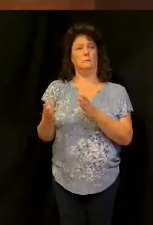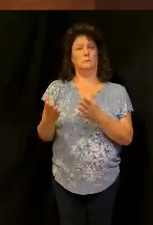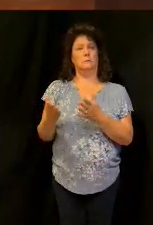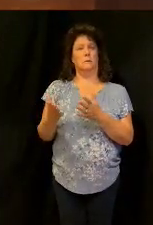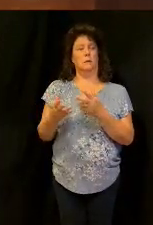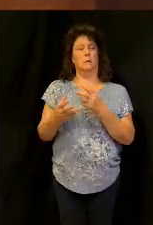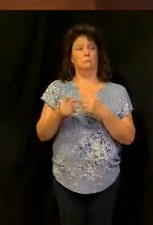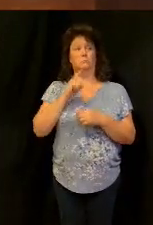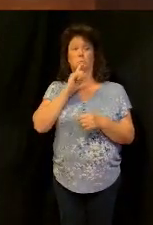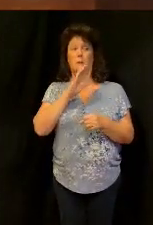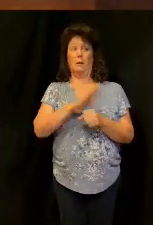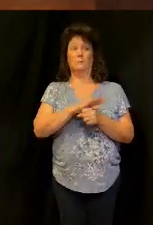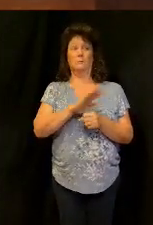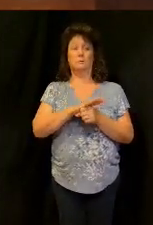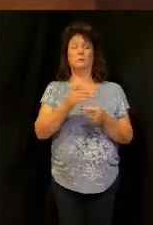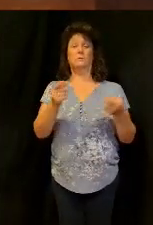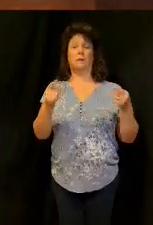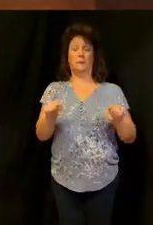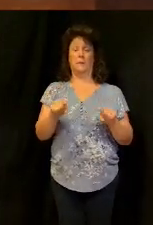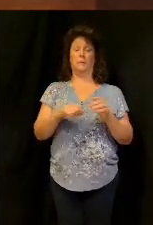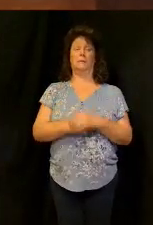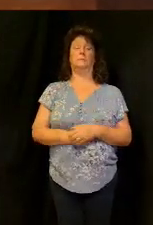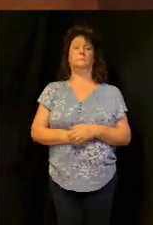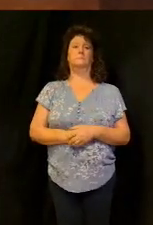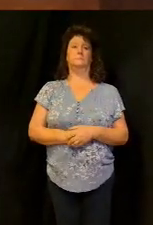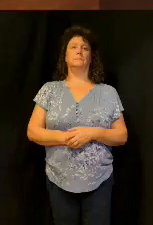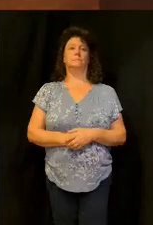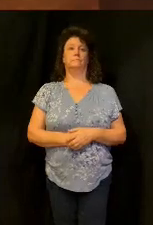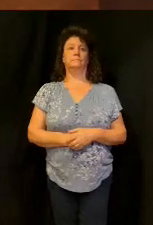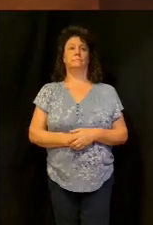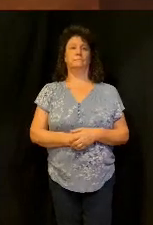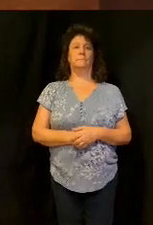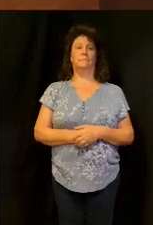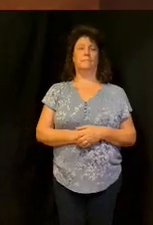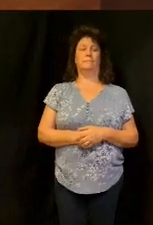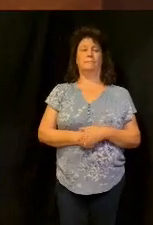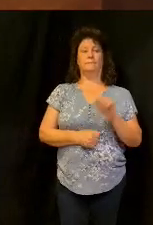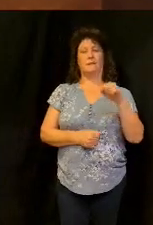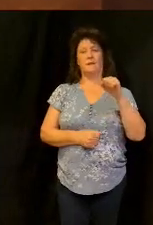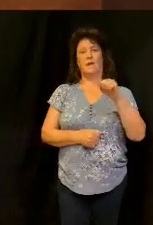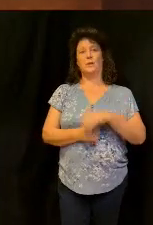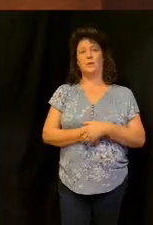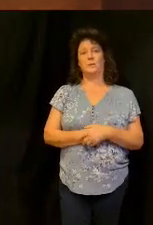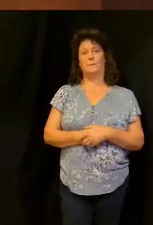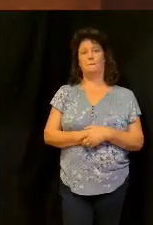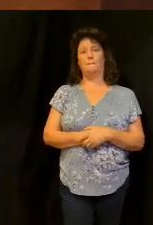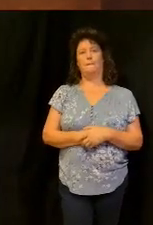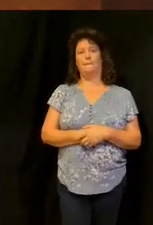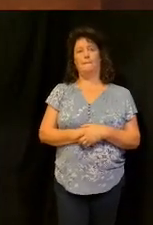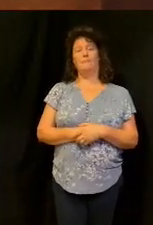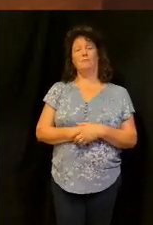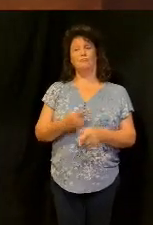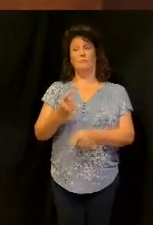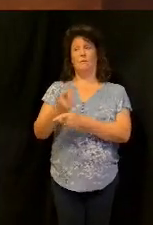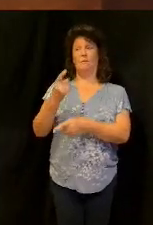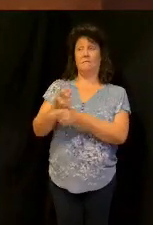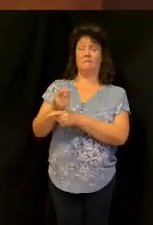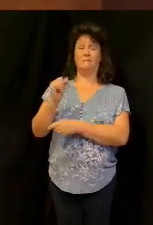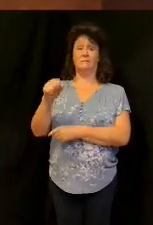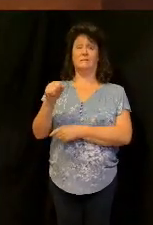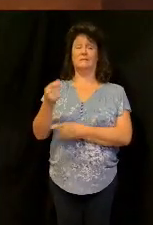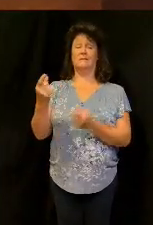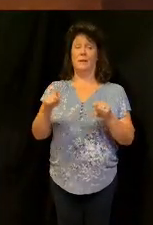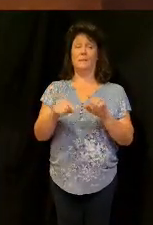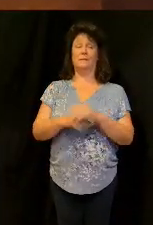promise you promise you it happened did it not mary again it